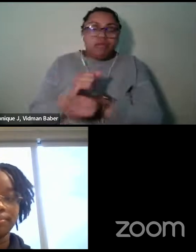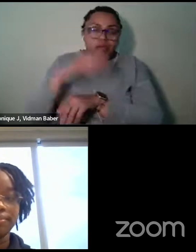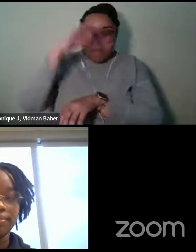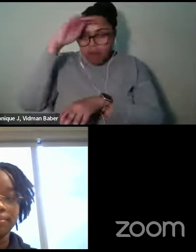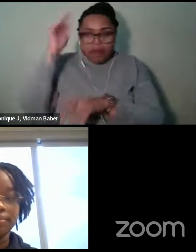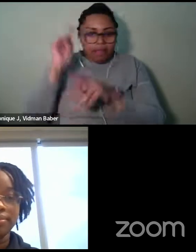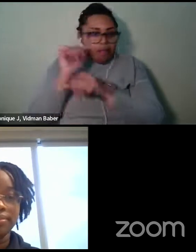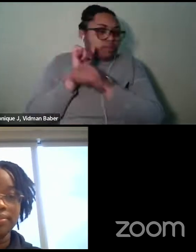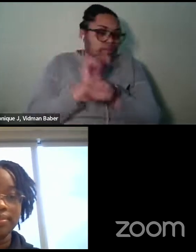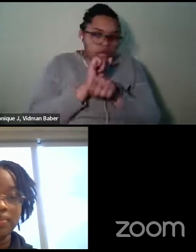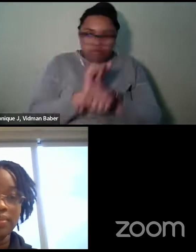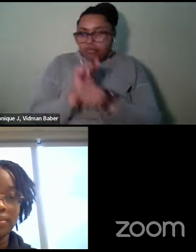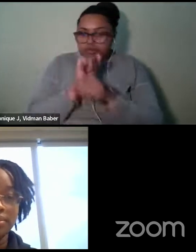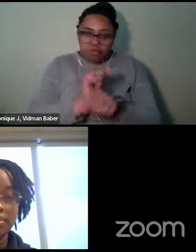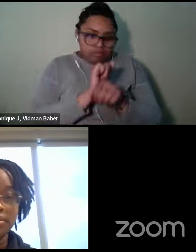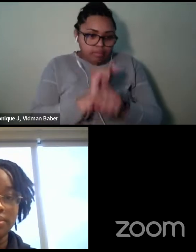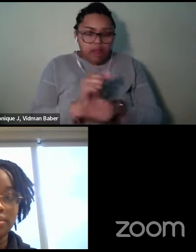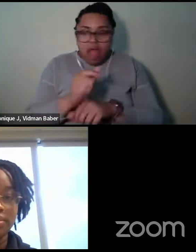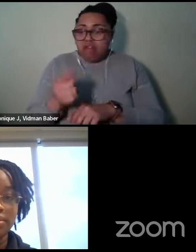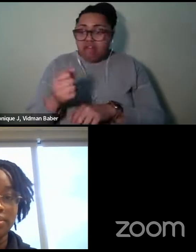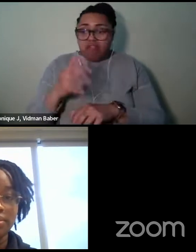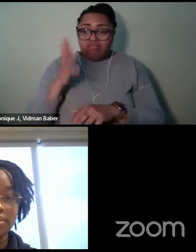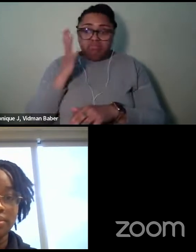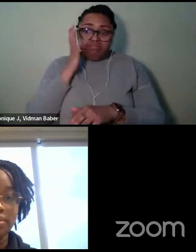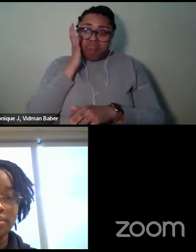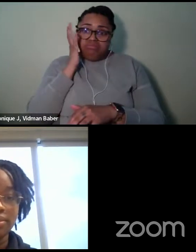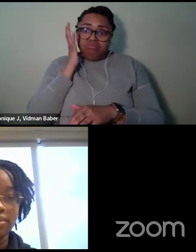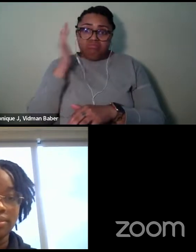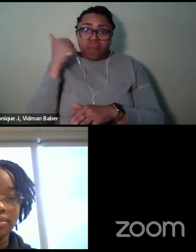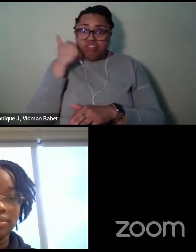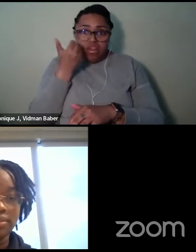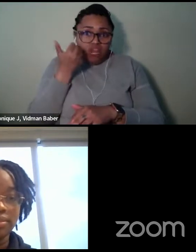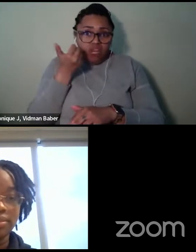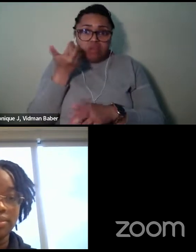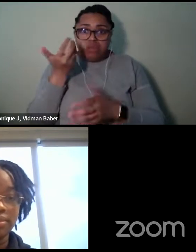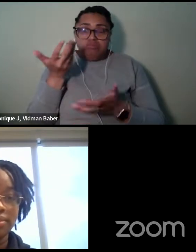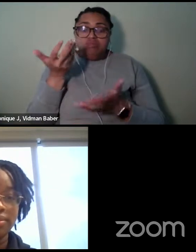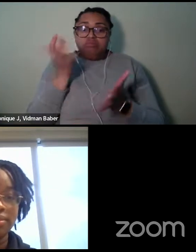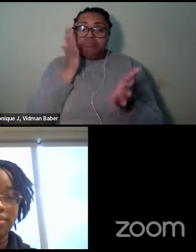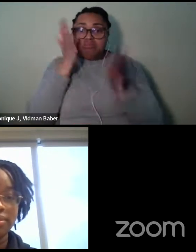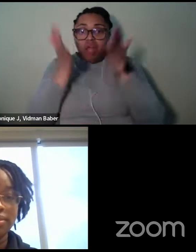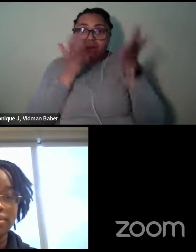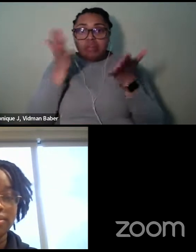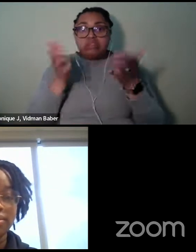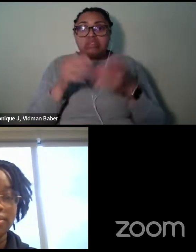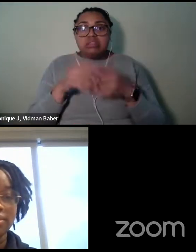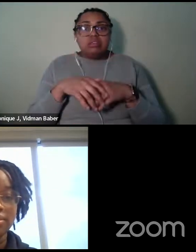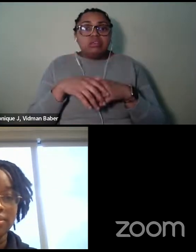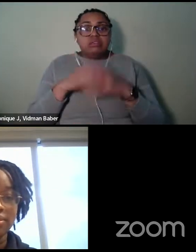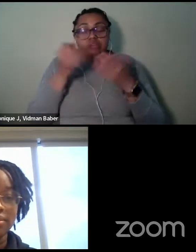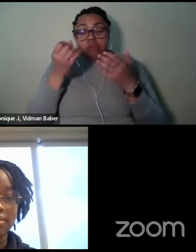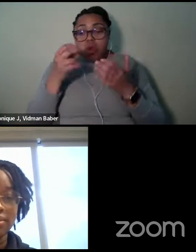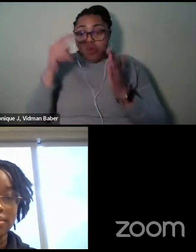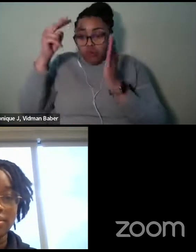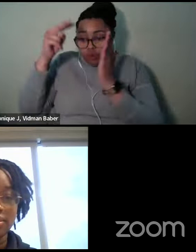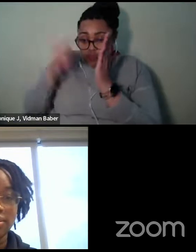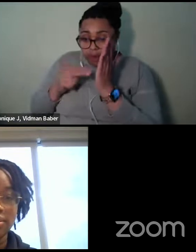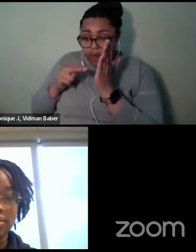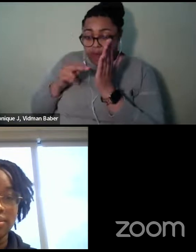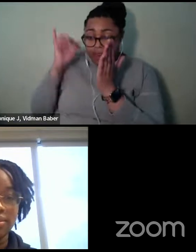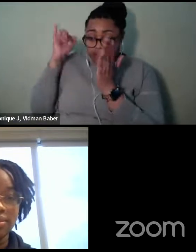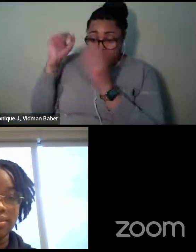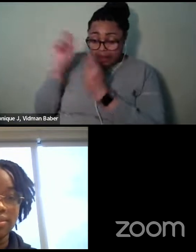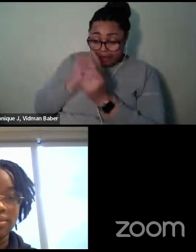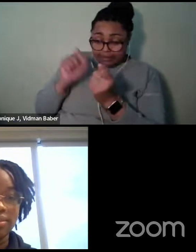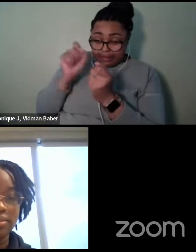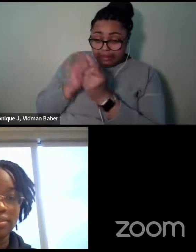not a little bit, I felt shame around that. And so, um, reading that story, it